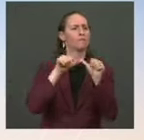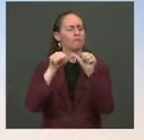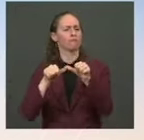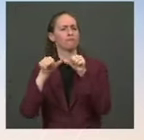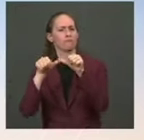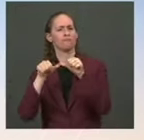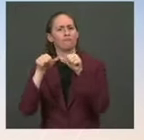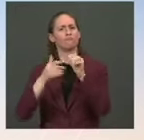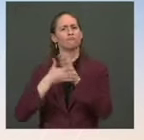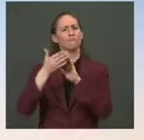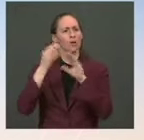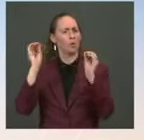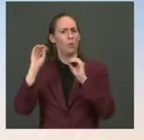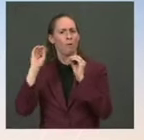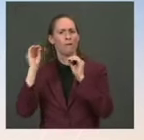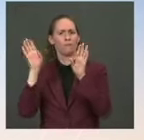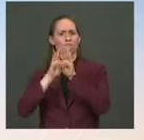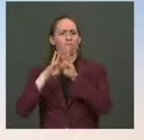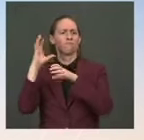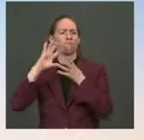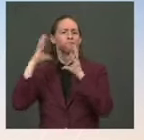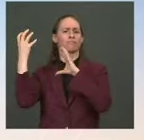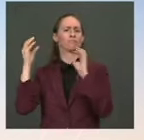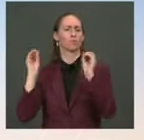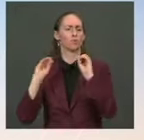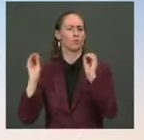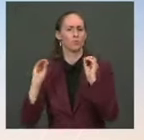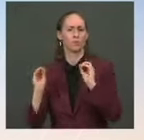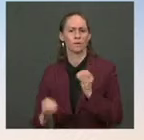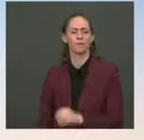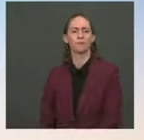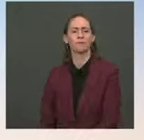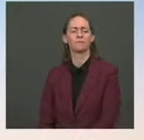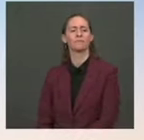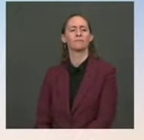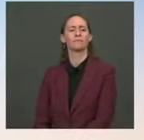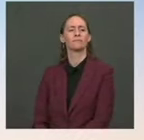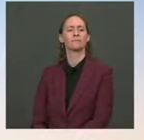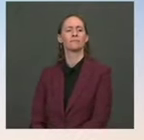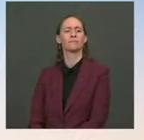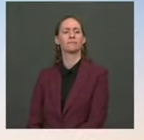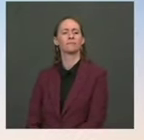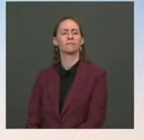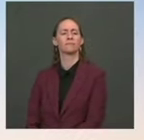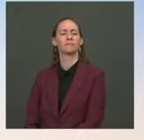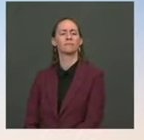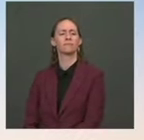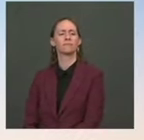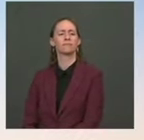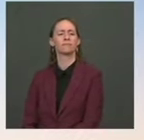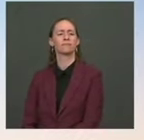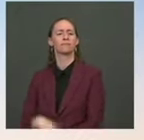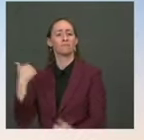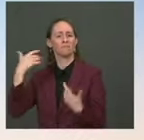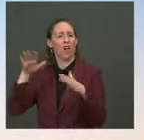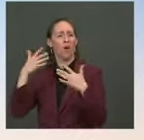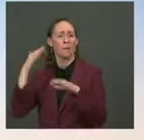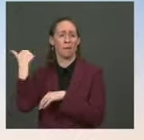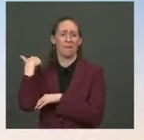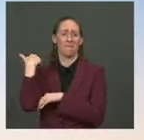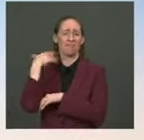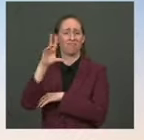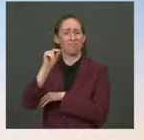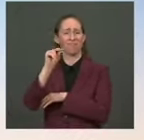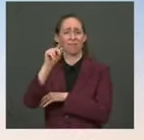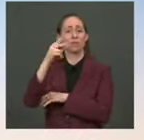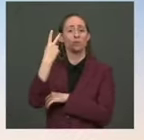That's why the President was opposed to the $2 trillion in tax cuts for the highest income. That contributed to a portion of that. That's why